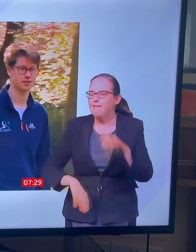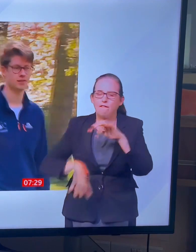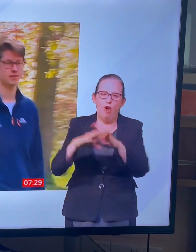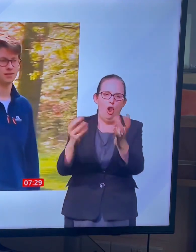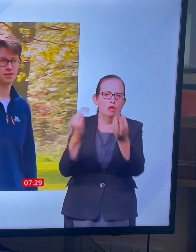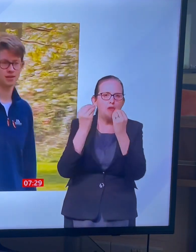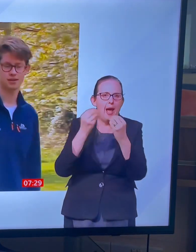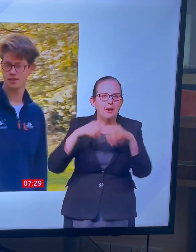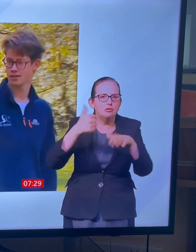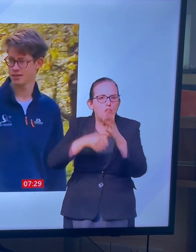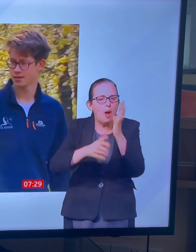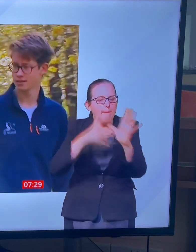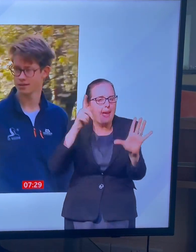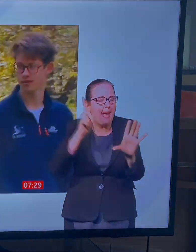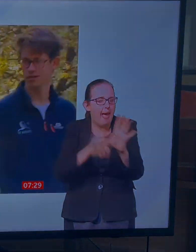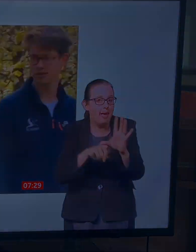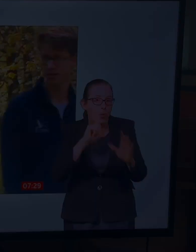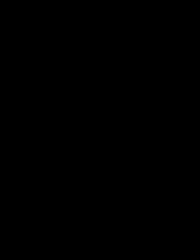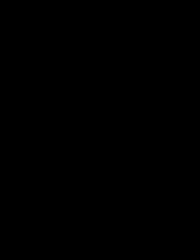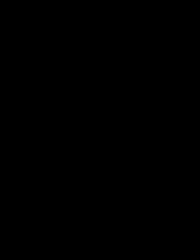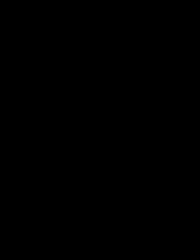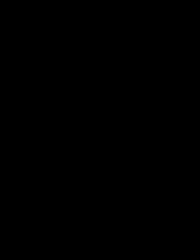next year. Sharon Barber, BBC News.